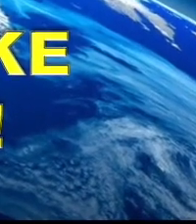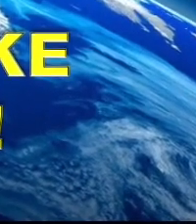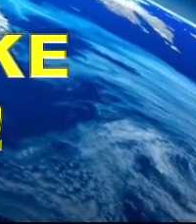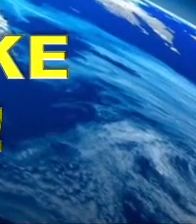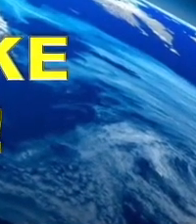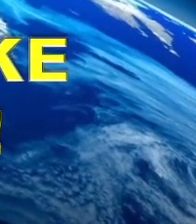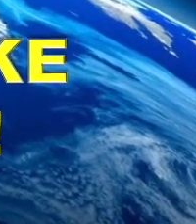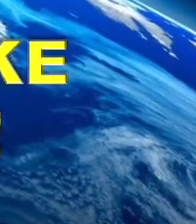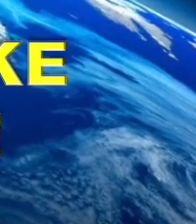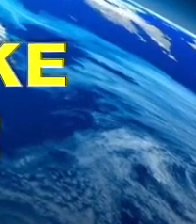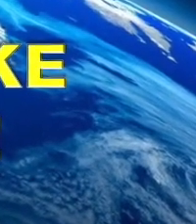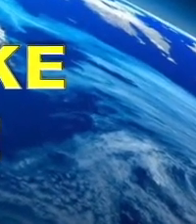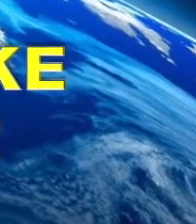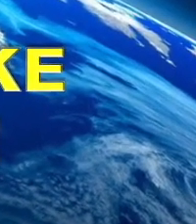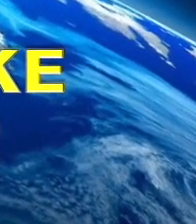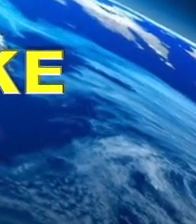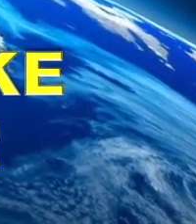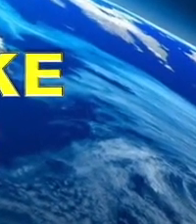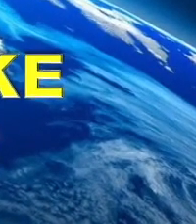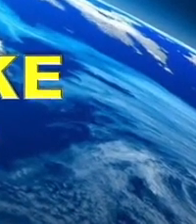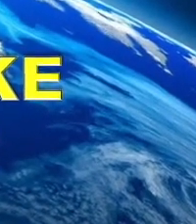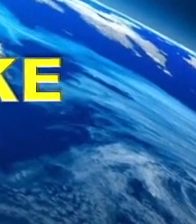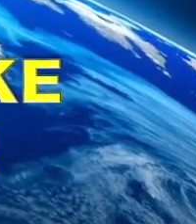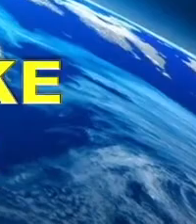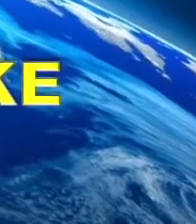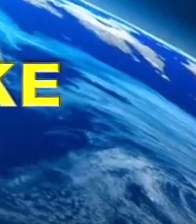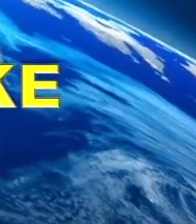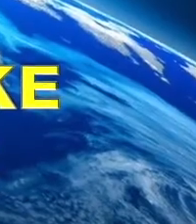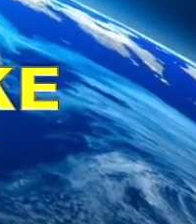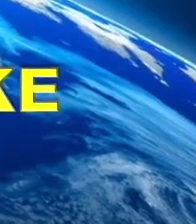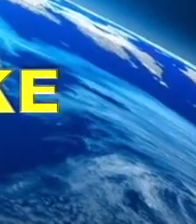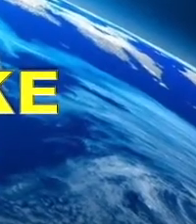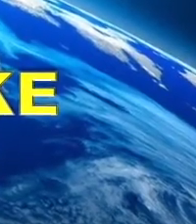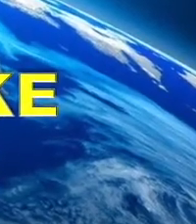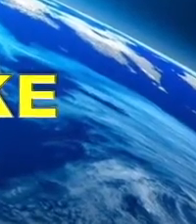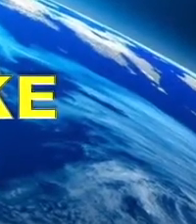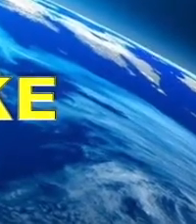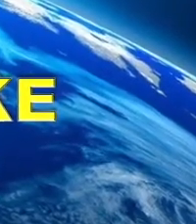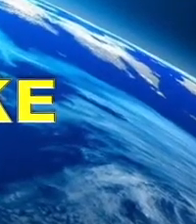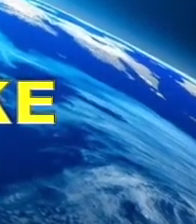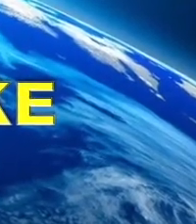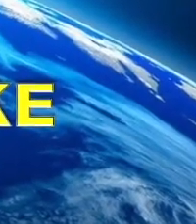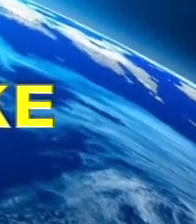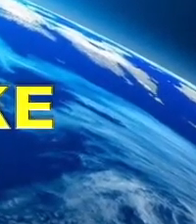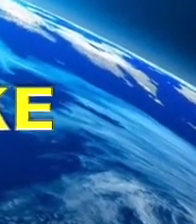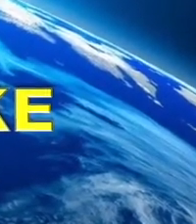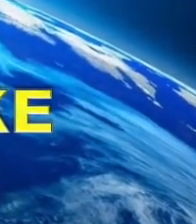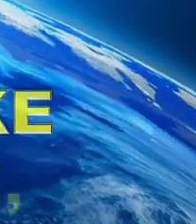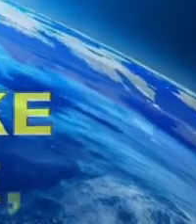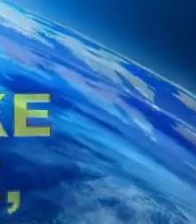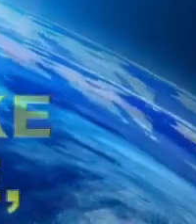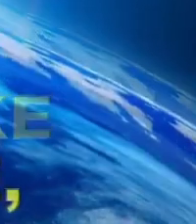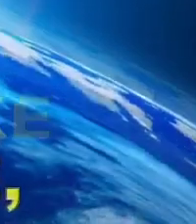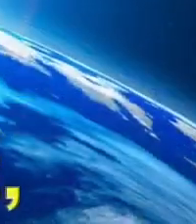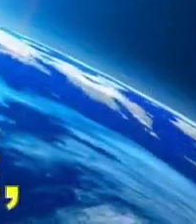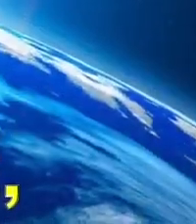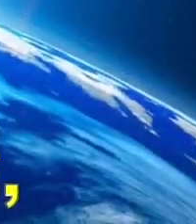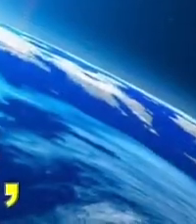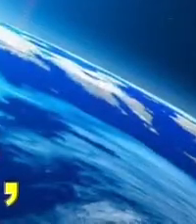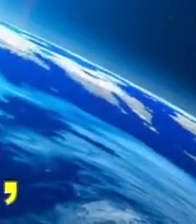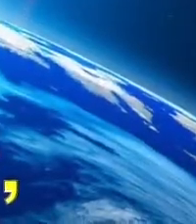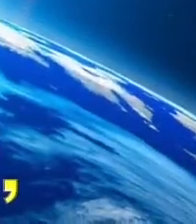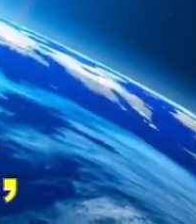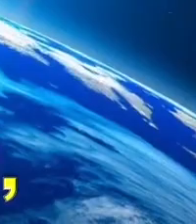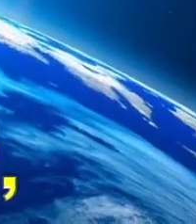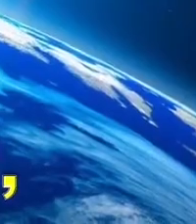Behold, the groom is coming at midnight. He's coming soon to take away his beloved pride. To go